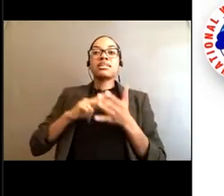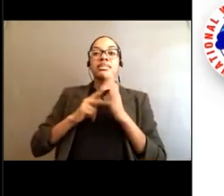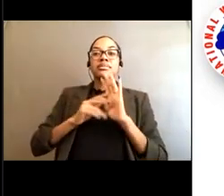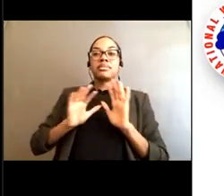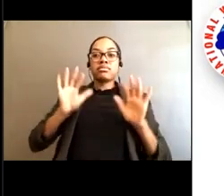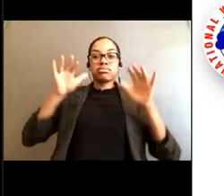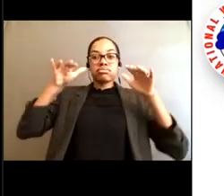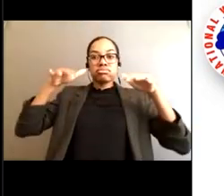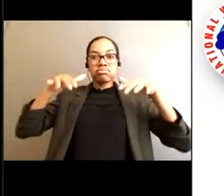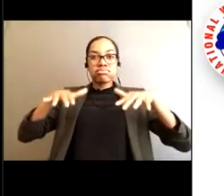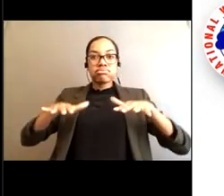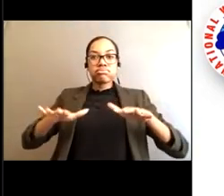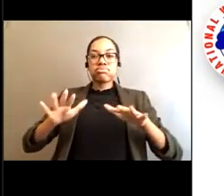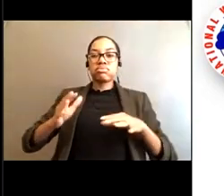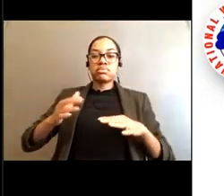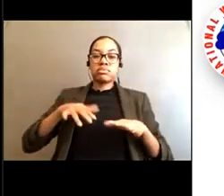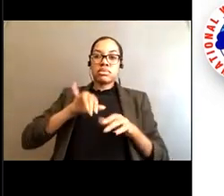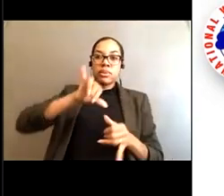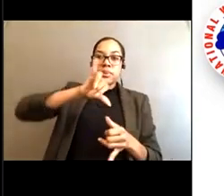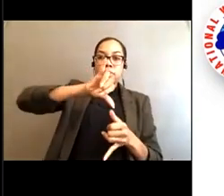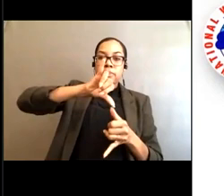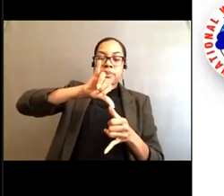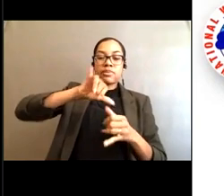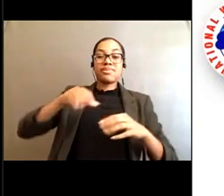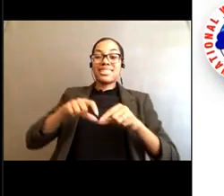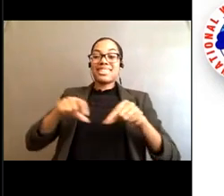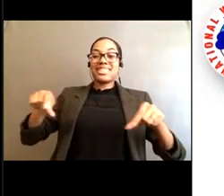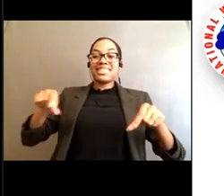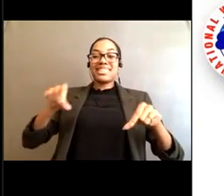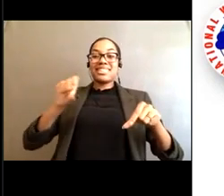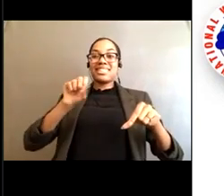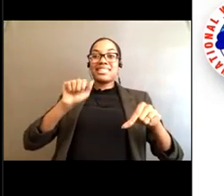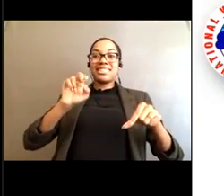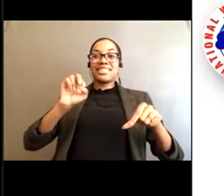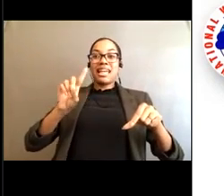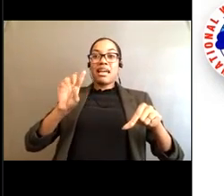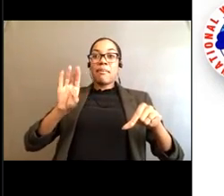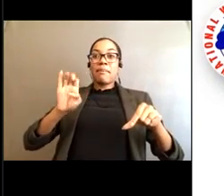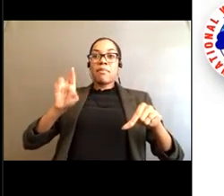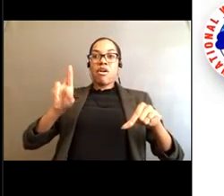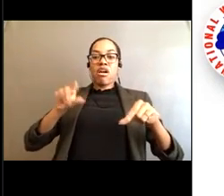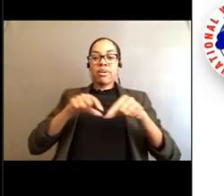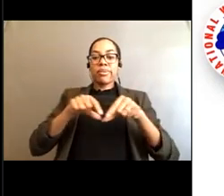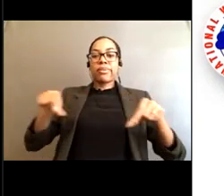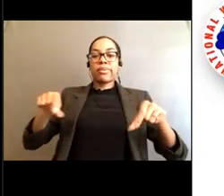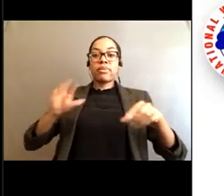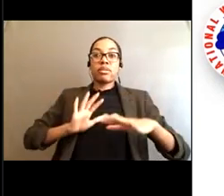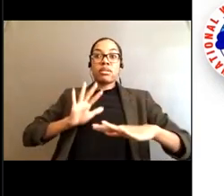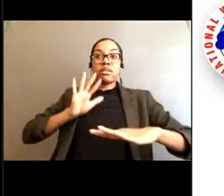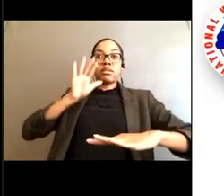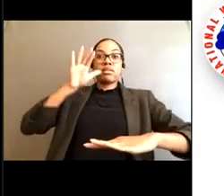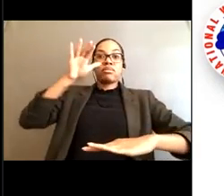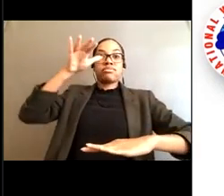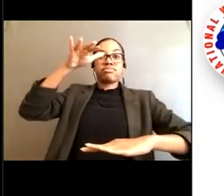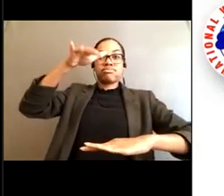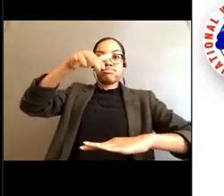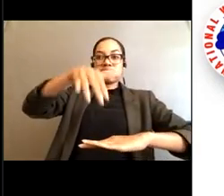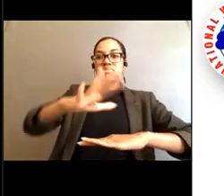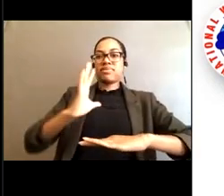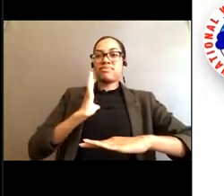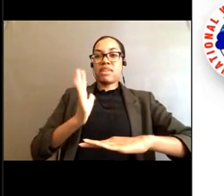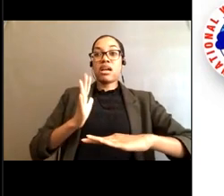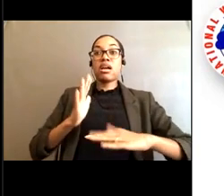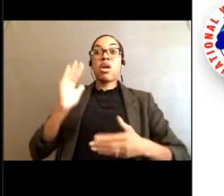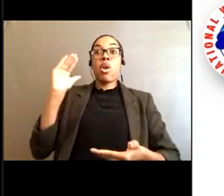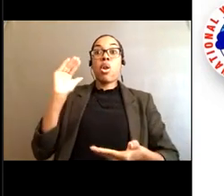It's constricted. It doesn't have the ability to flow back out over the sandbar. So what happens is it follows the